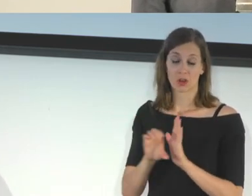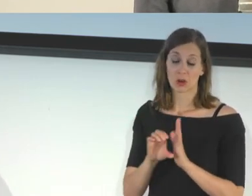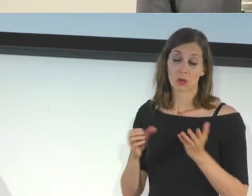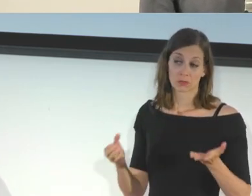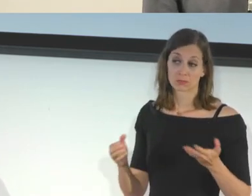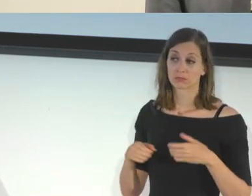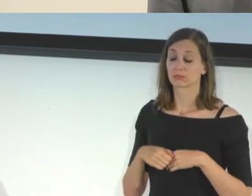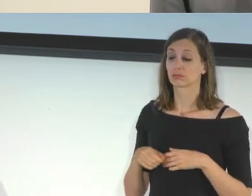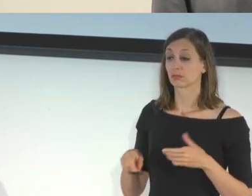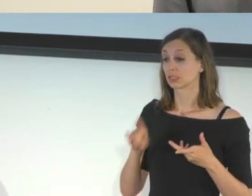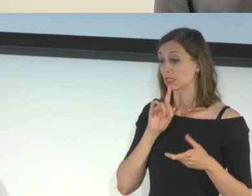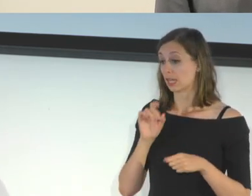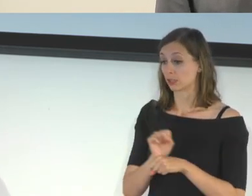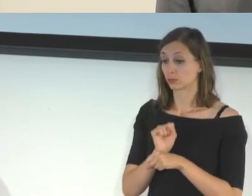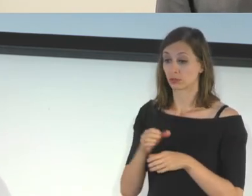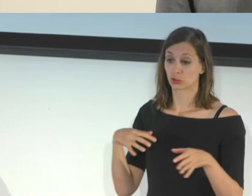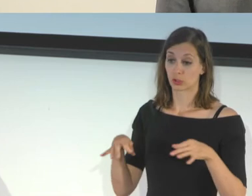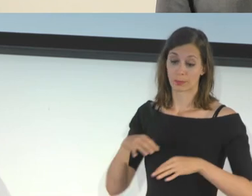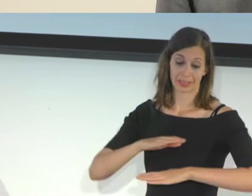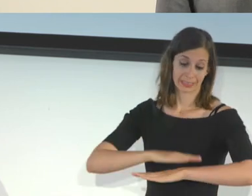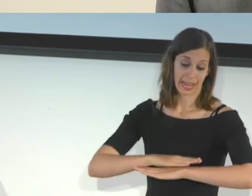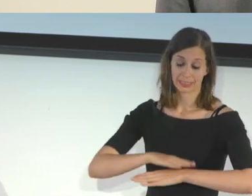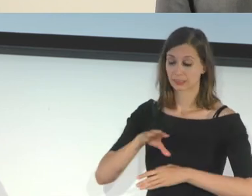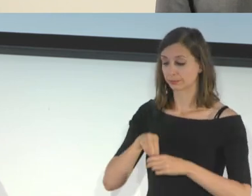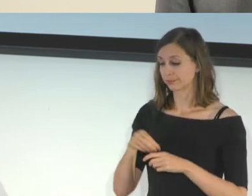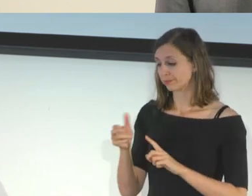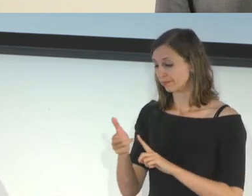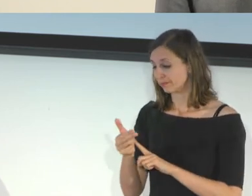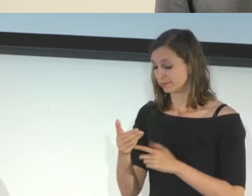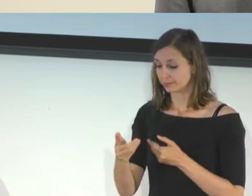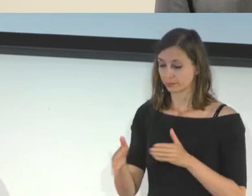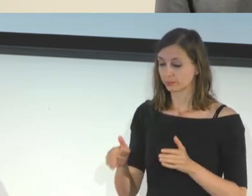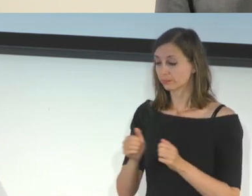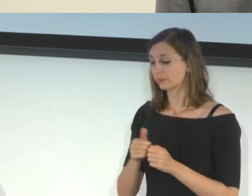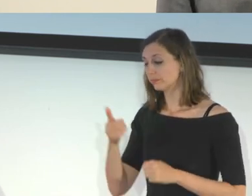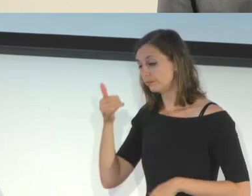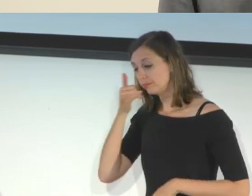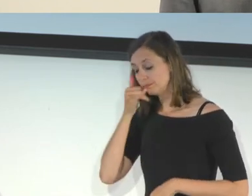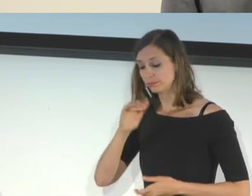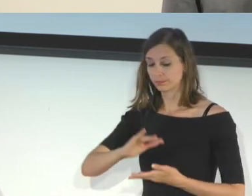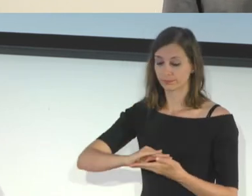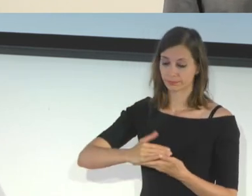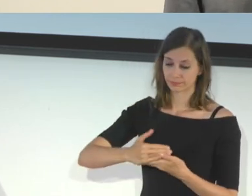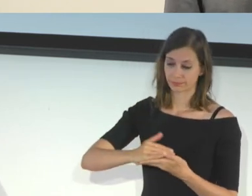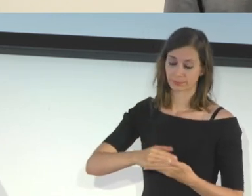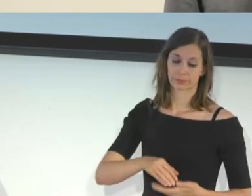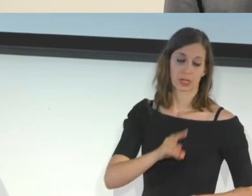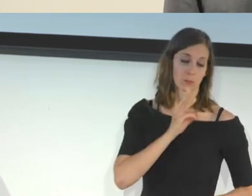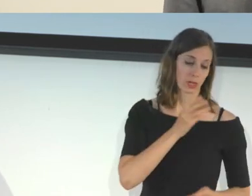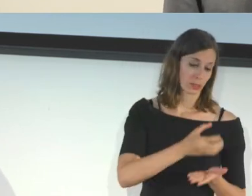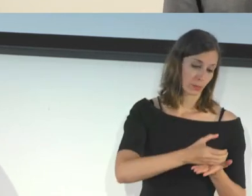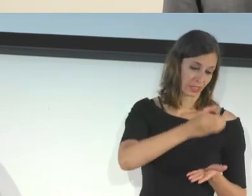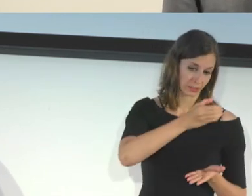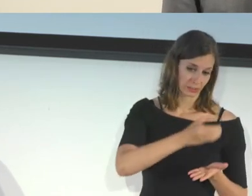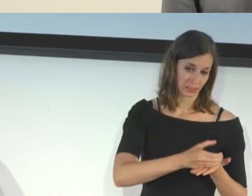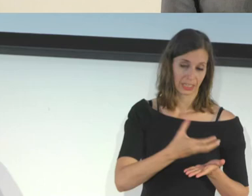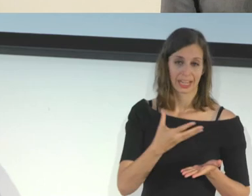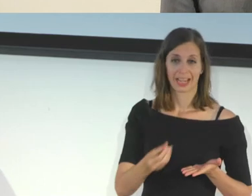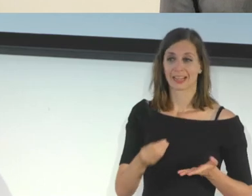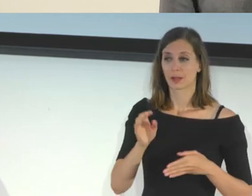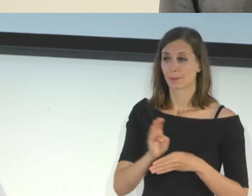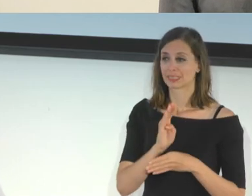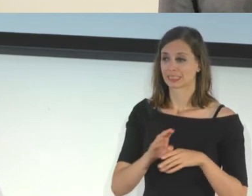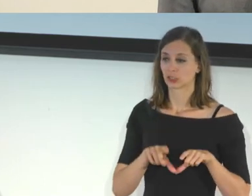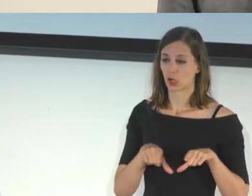of a desk in a hotel room with a phone, with a laptop, with a water bottle and also a business card.